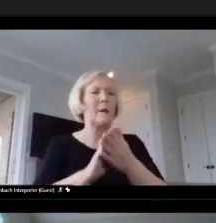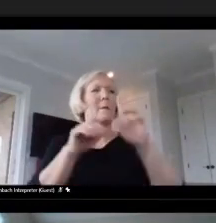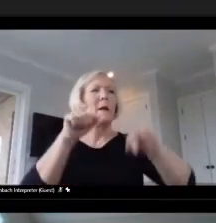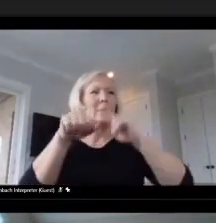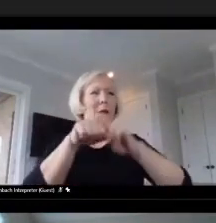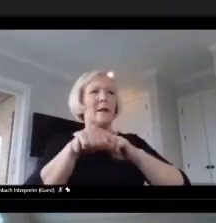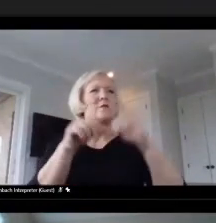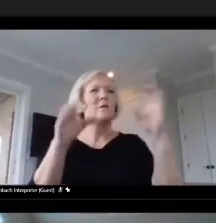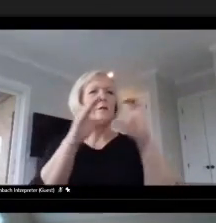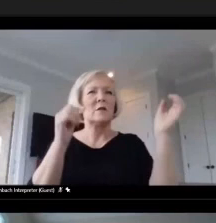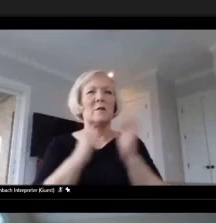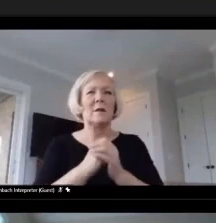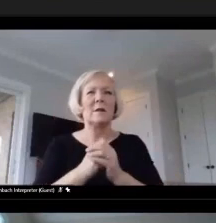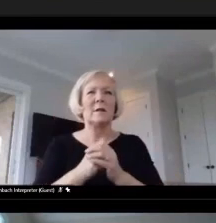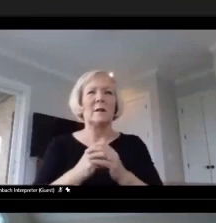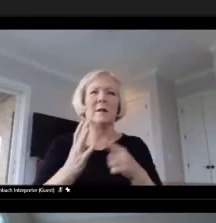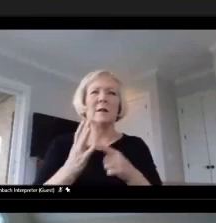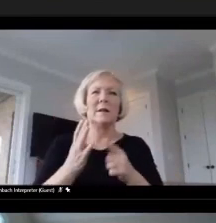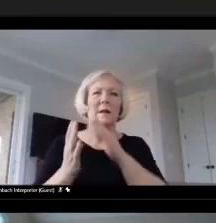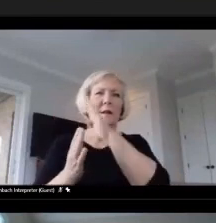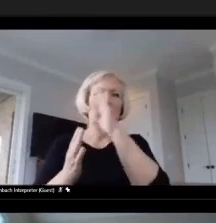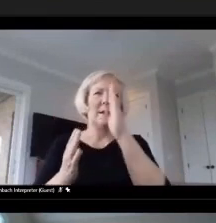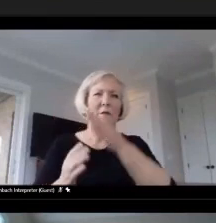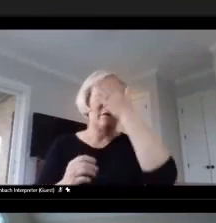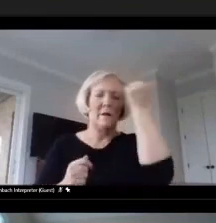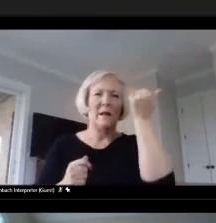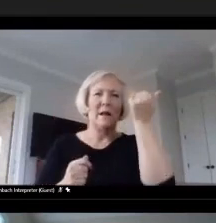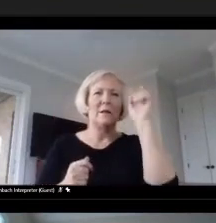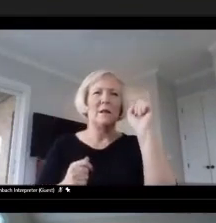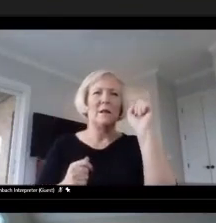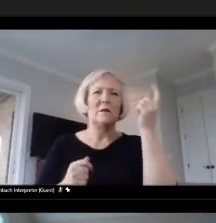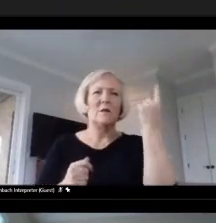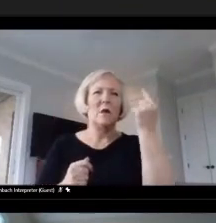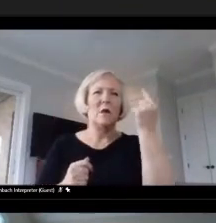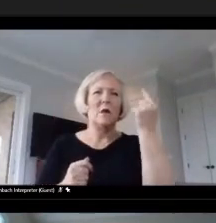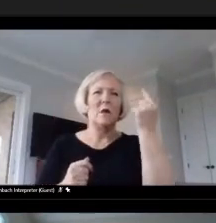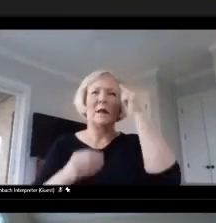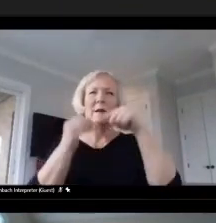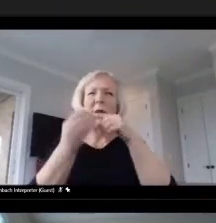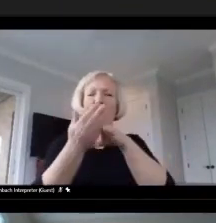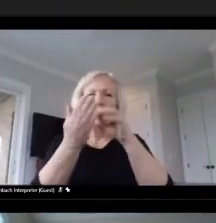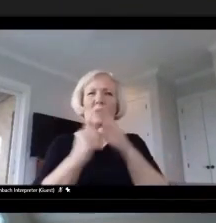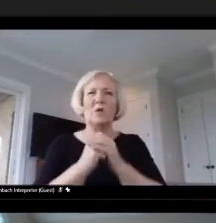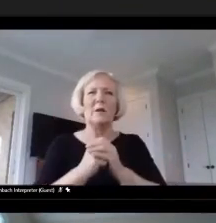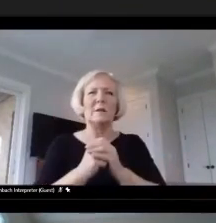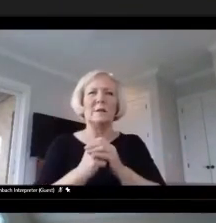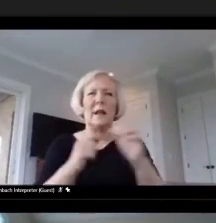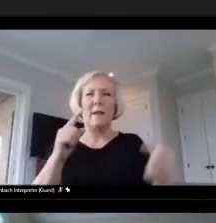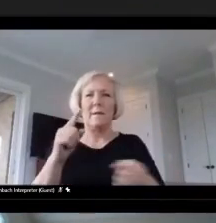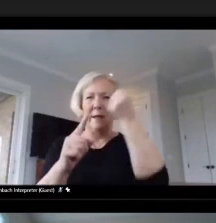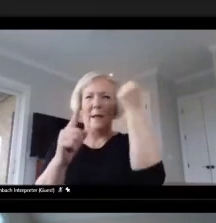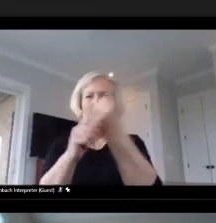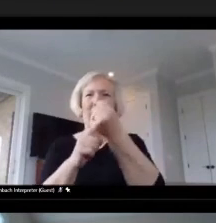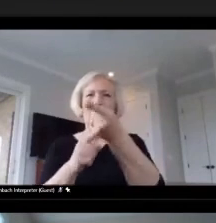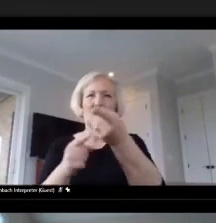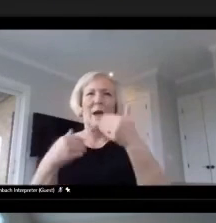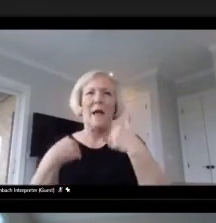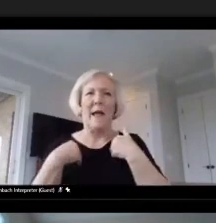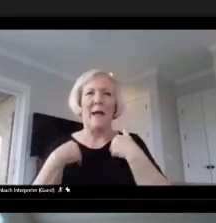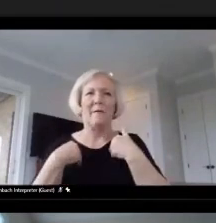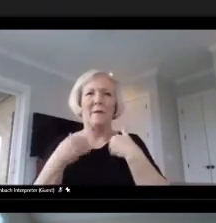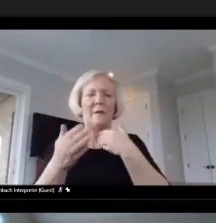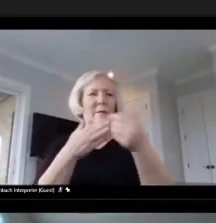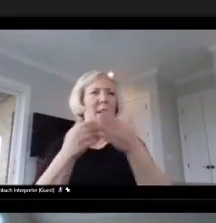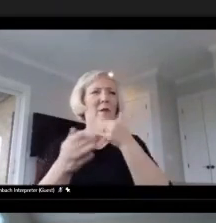Never forget that you need to always be thinking about students and student impact. No matter what your role is.